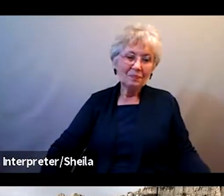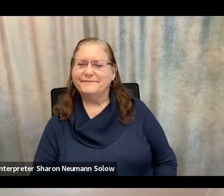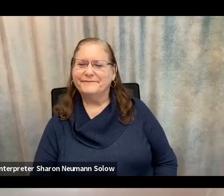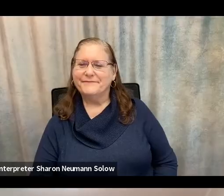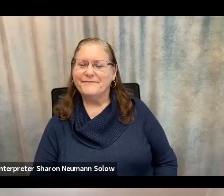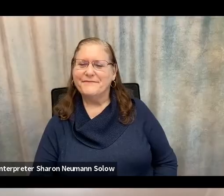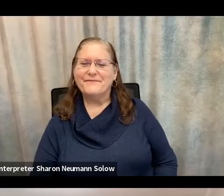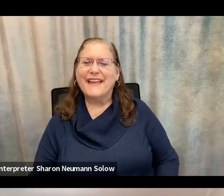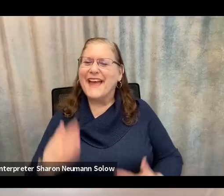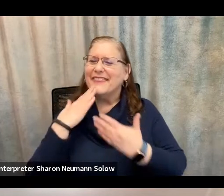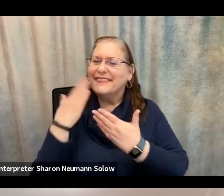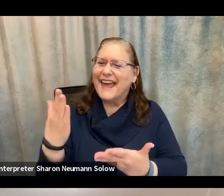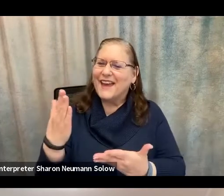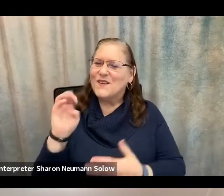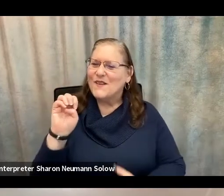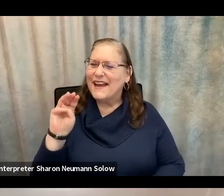Thanks, Emily.